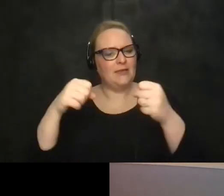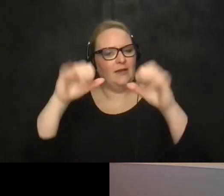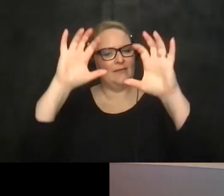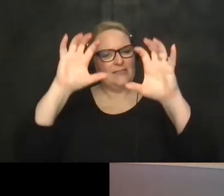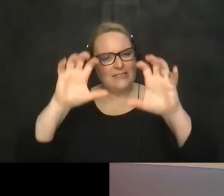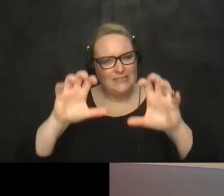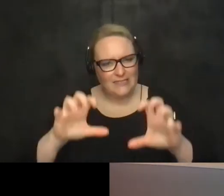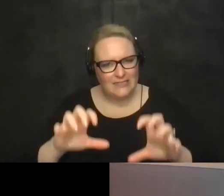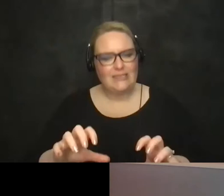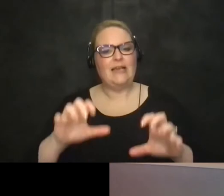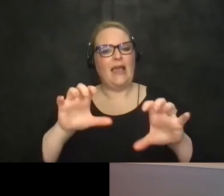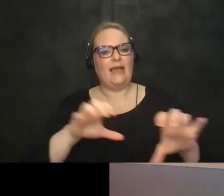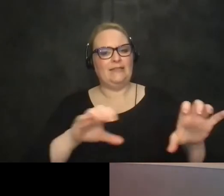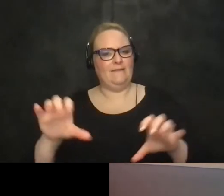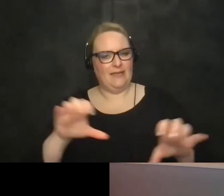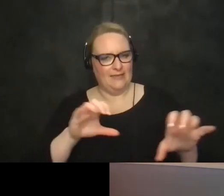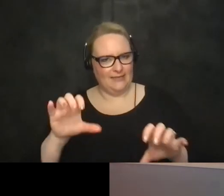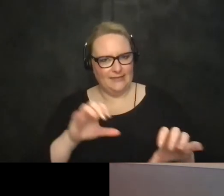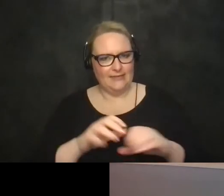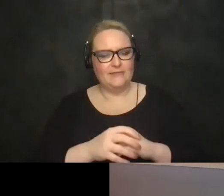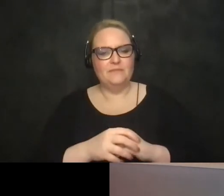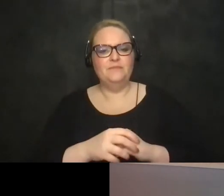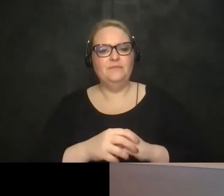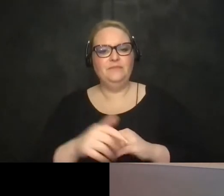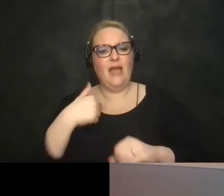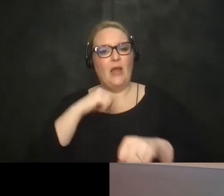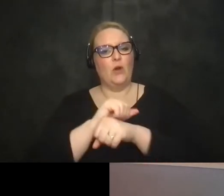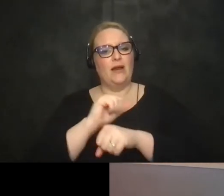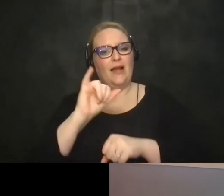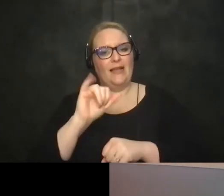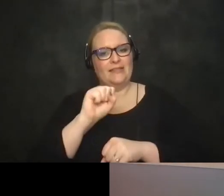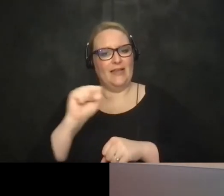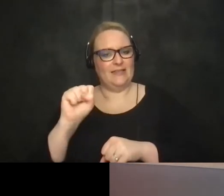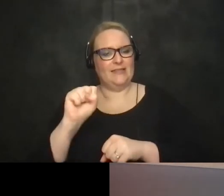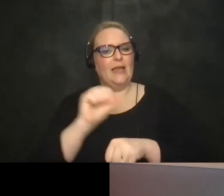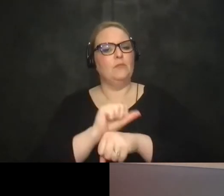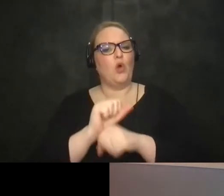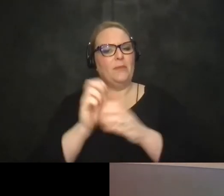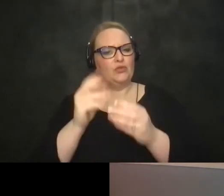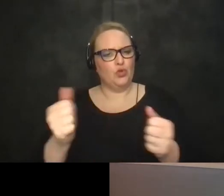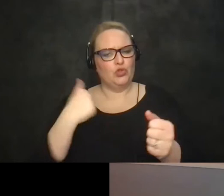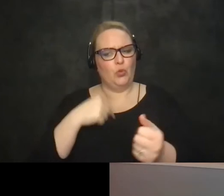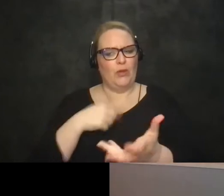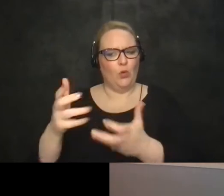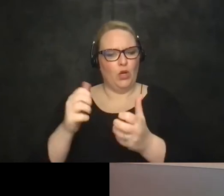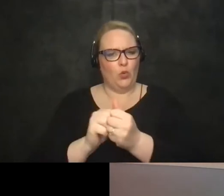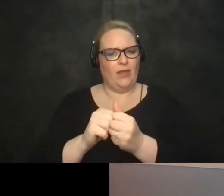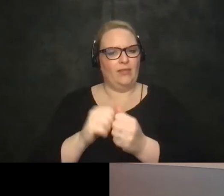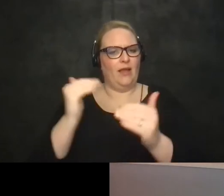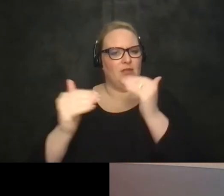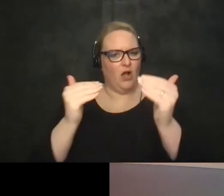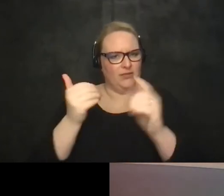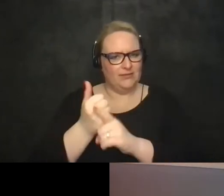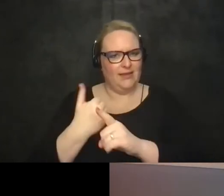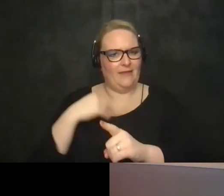one-to-one activities um so i work for icss employment solutions we work with adults with developmental disabilities